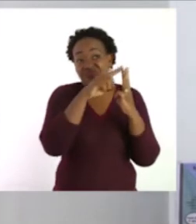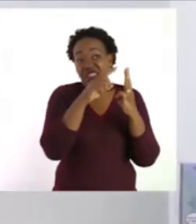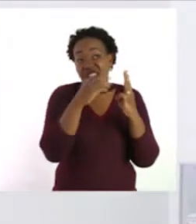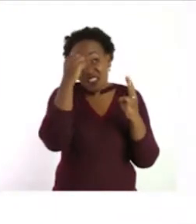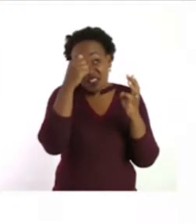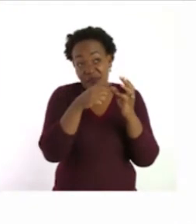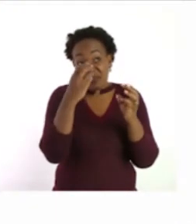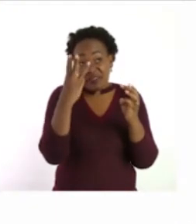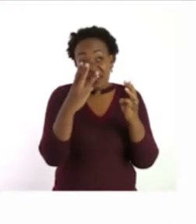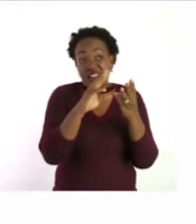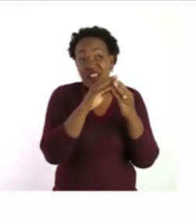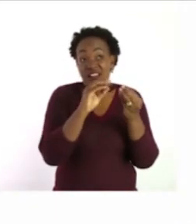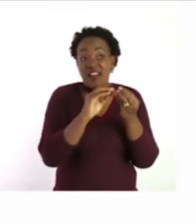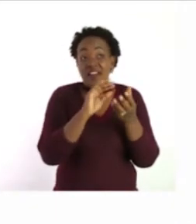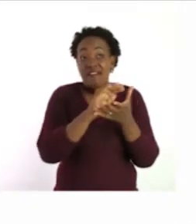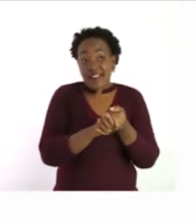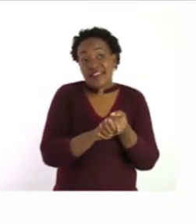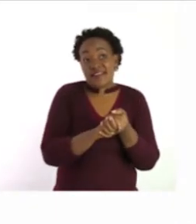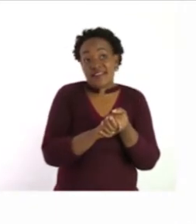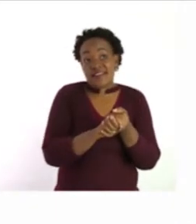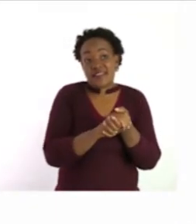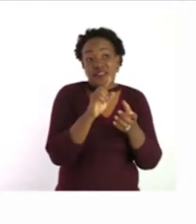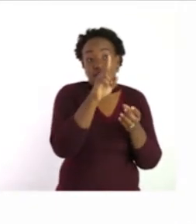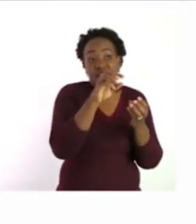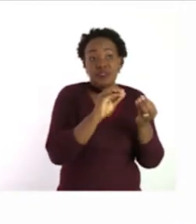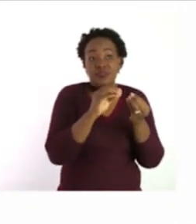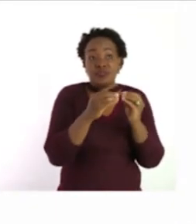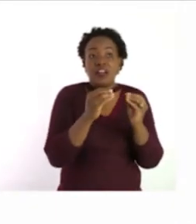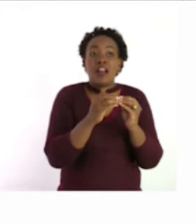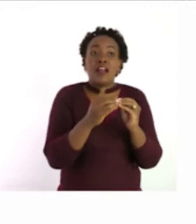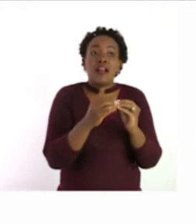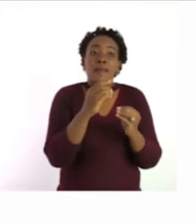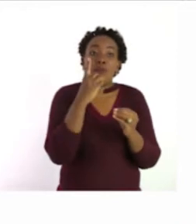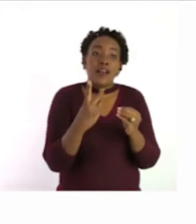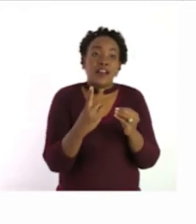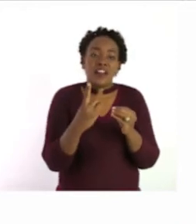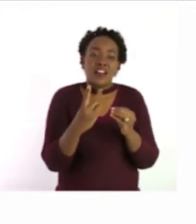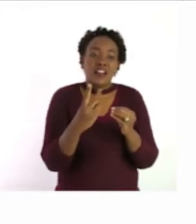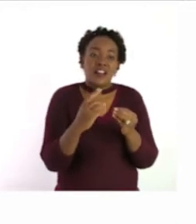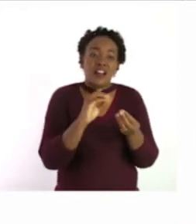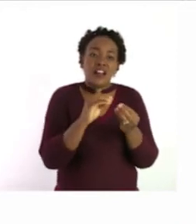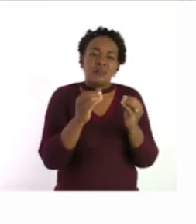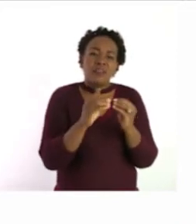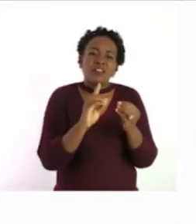We are going to do number one and two. What does number one say?